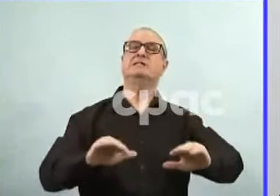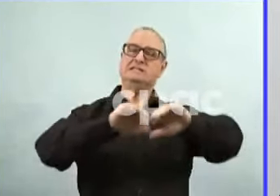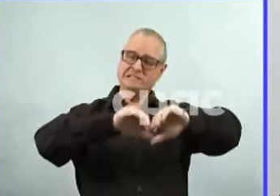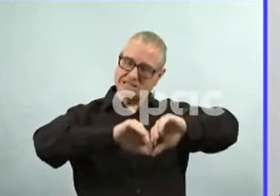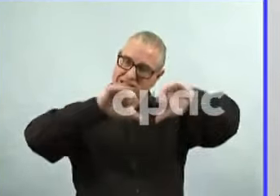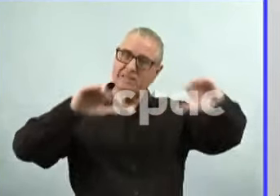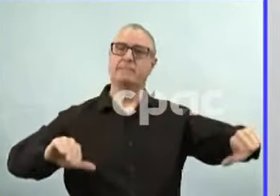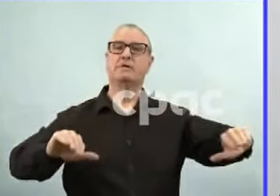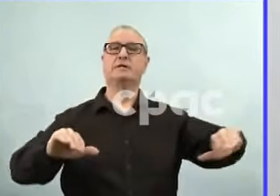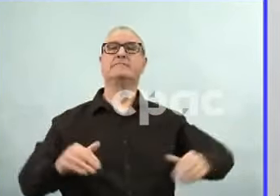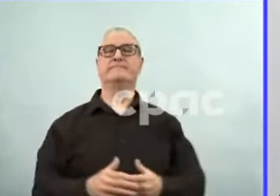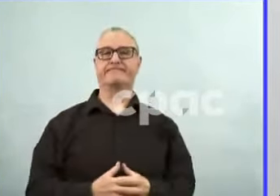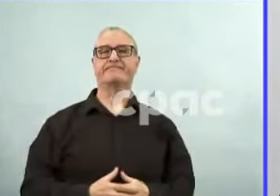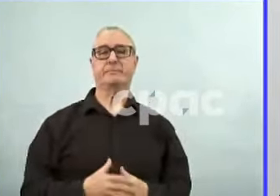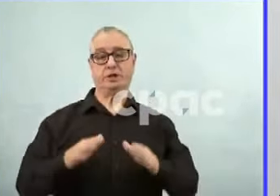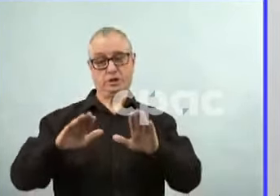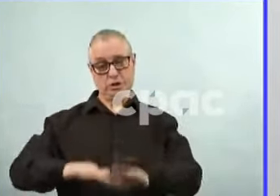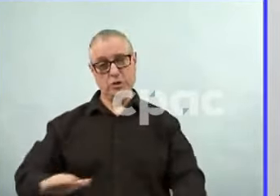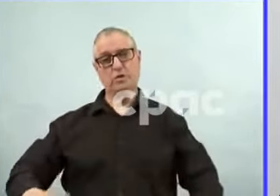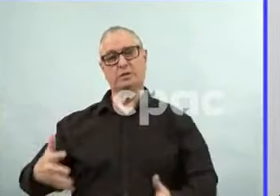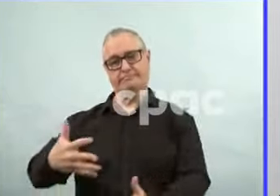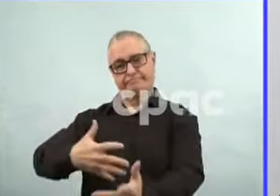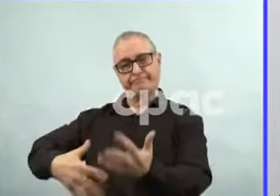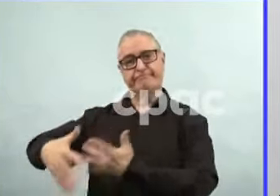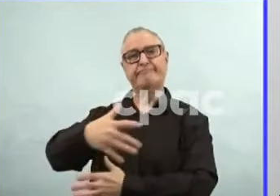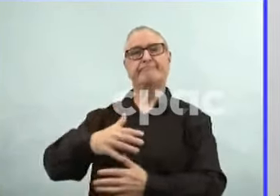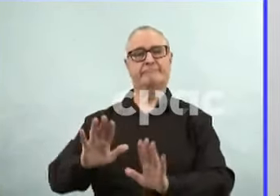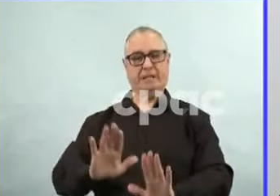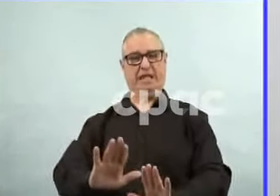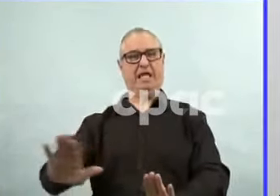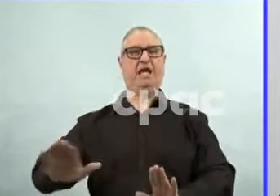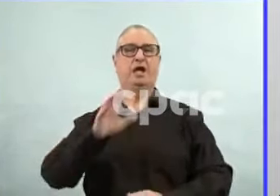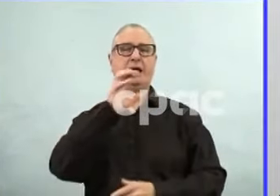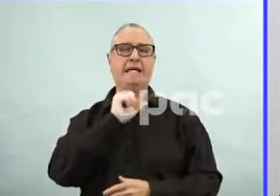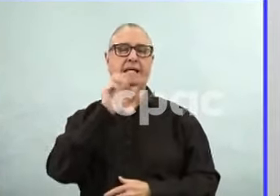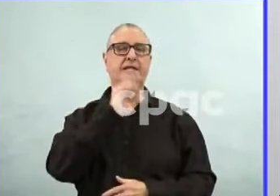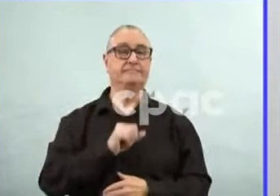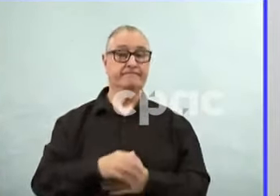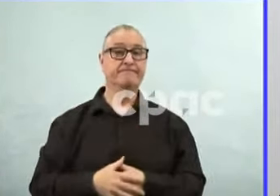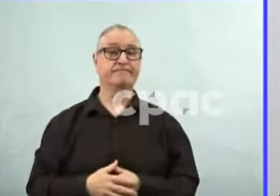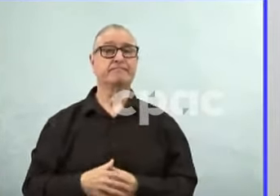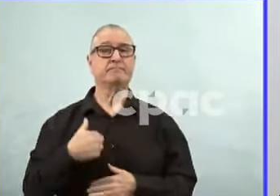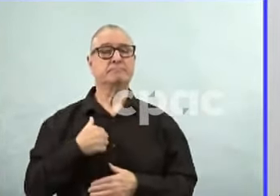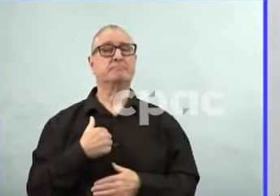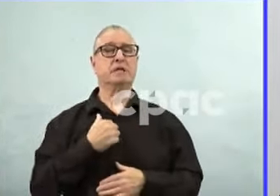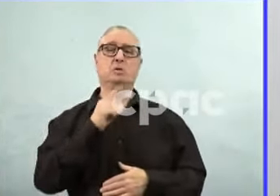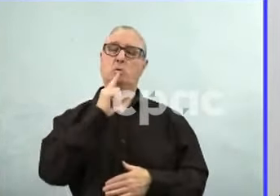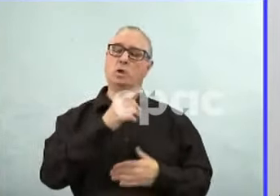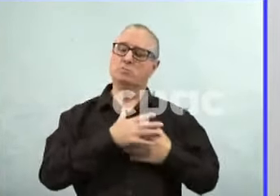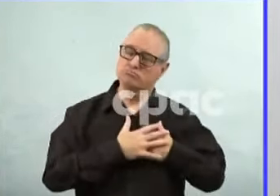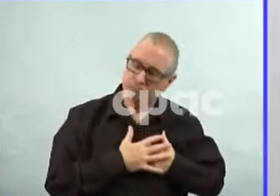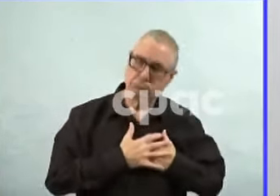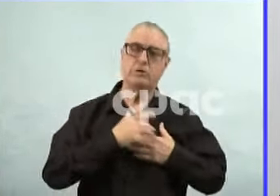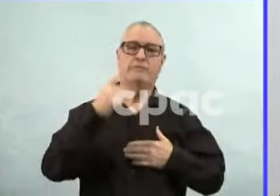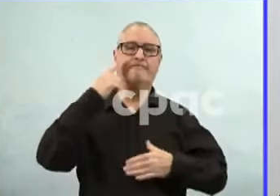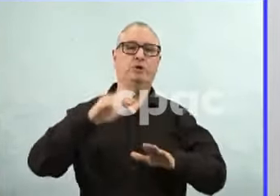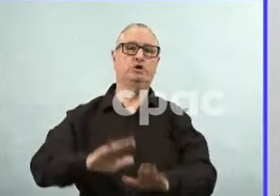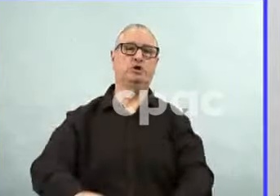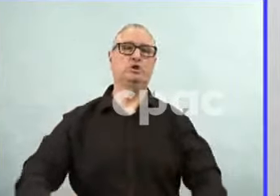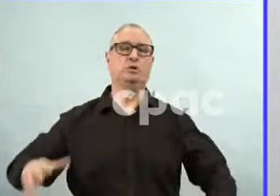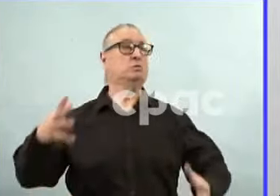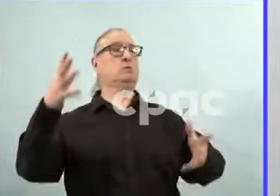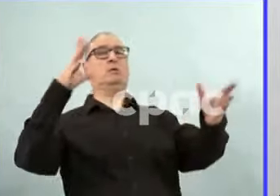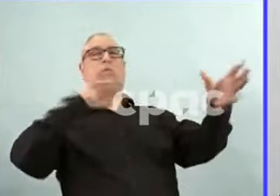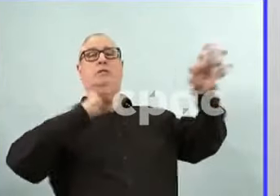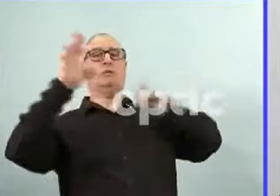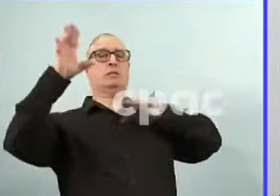certainly disheartened to see that. But I'm not aware of any of our other vaccine clinics being targeted or any